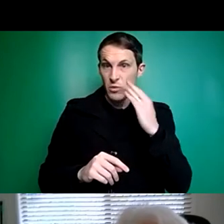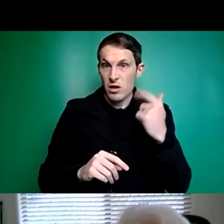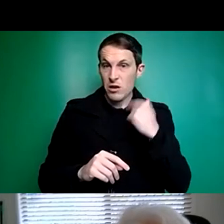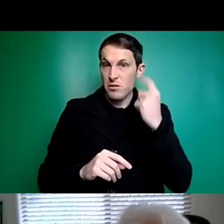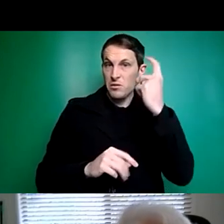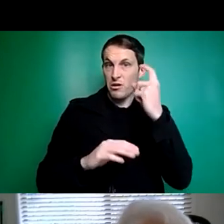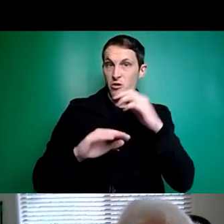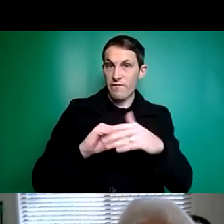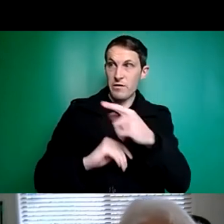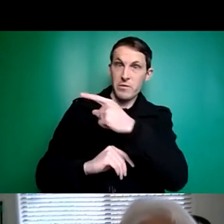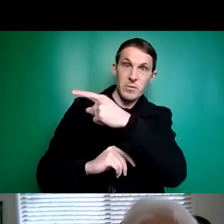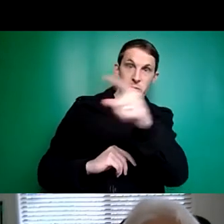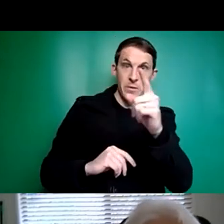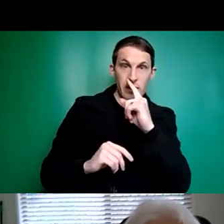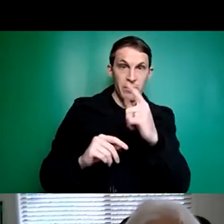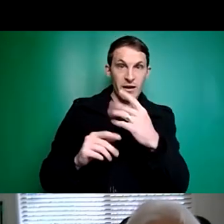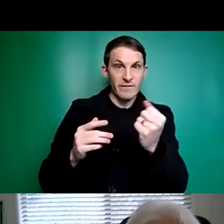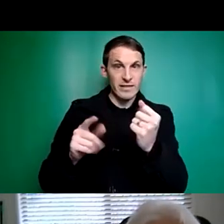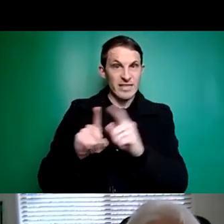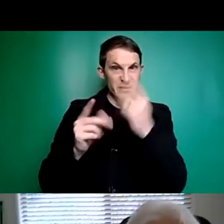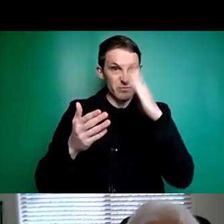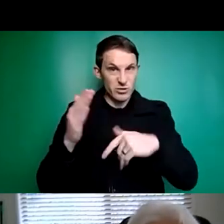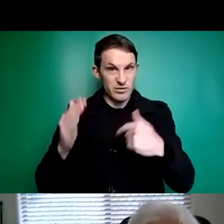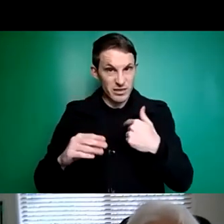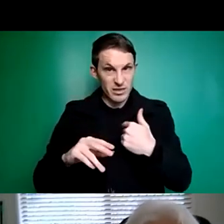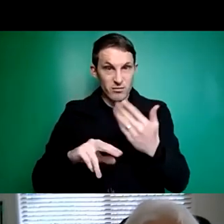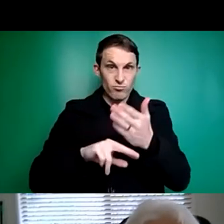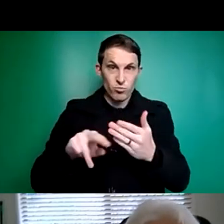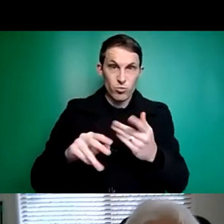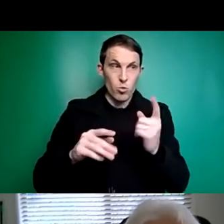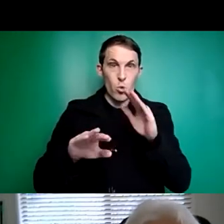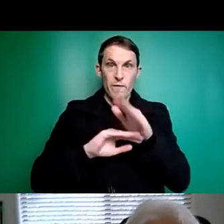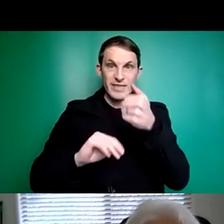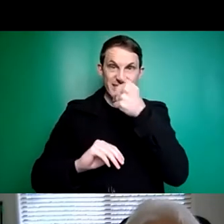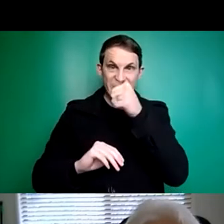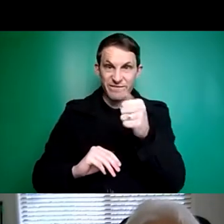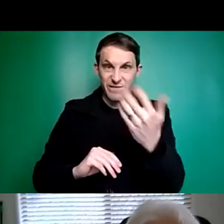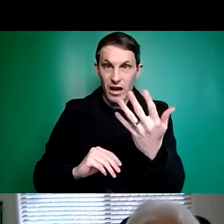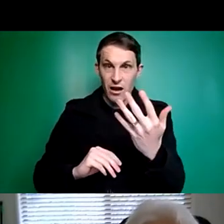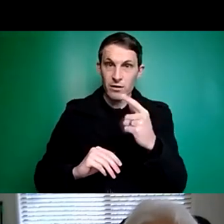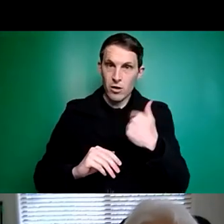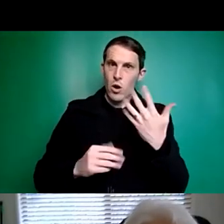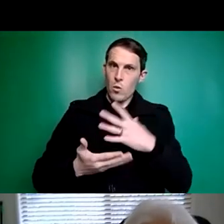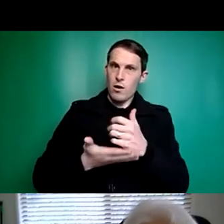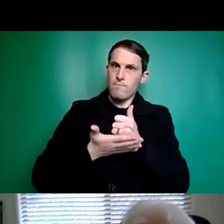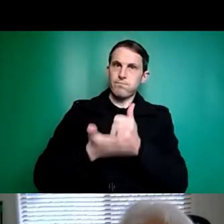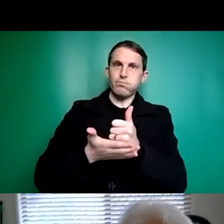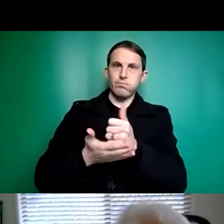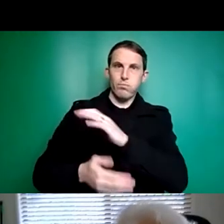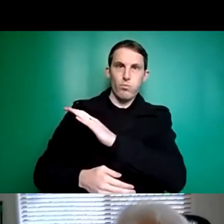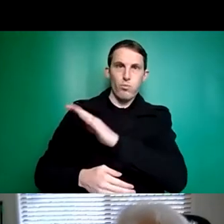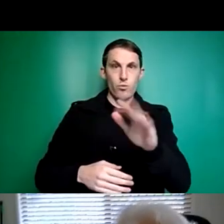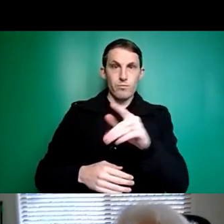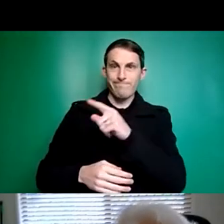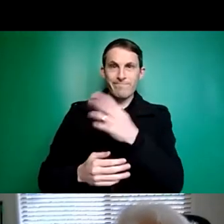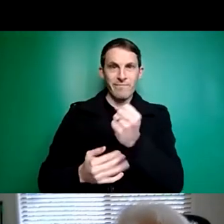who have the same level of amputation that are over 65 and obviously they're the ones that I really want to represent, they have a very